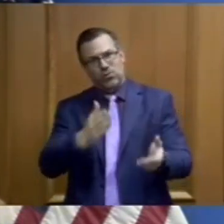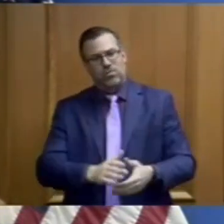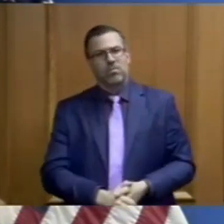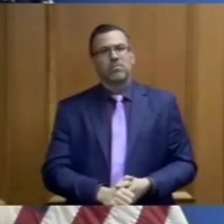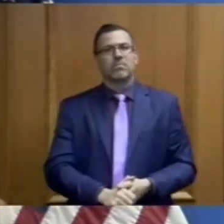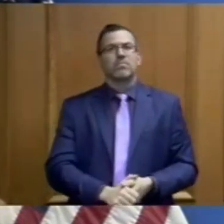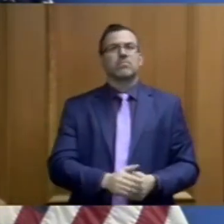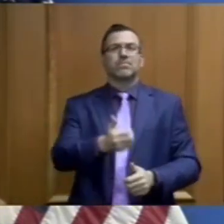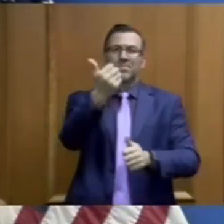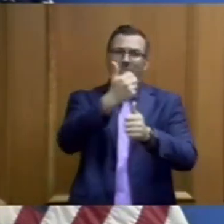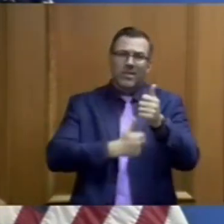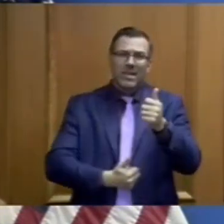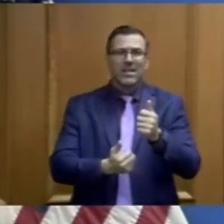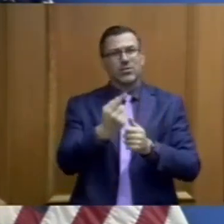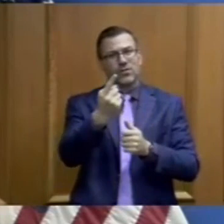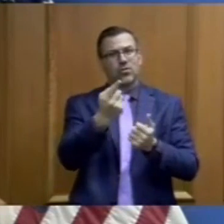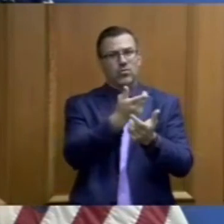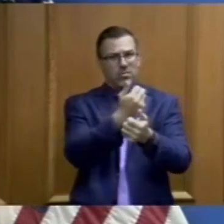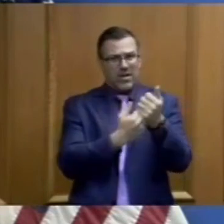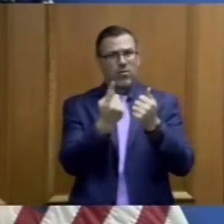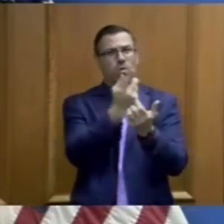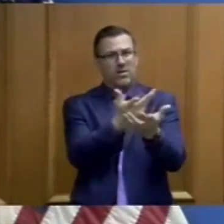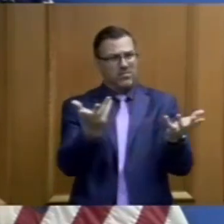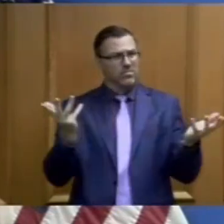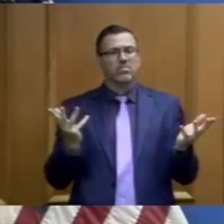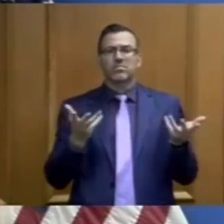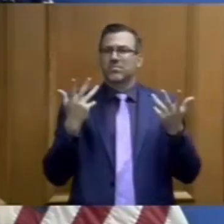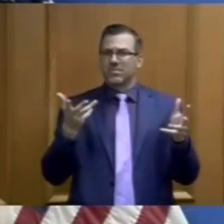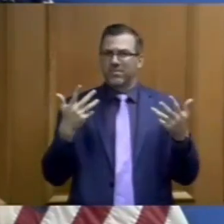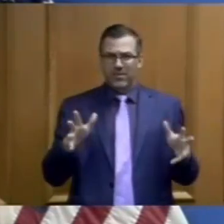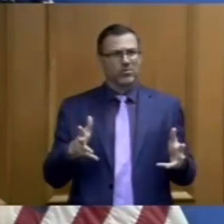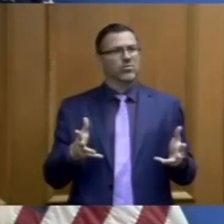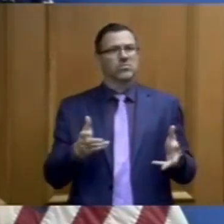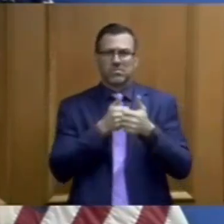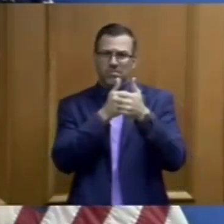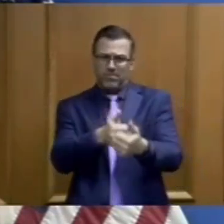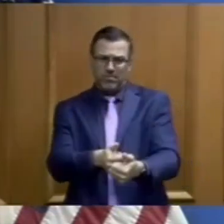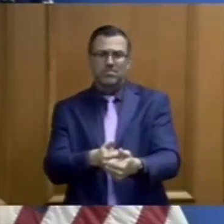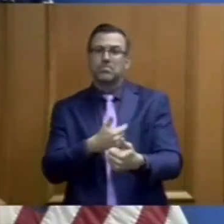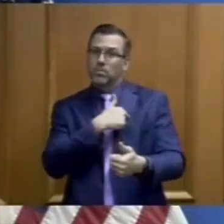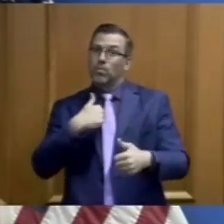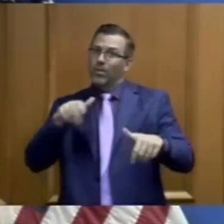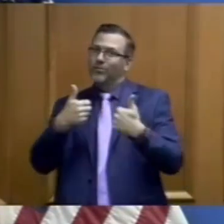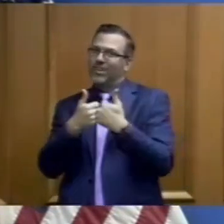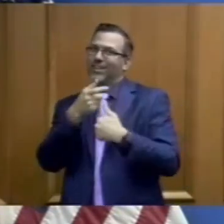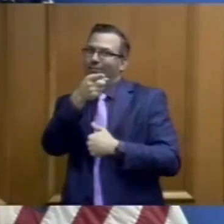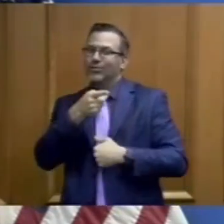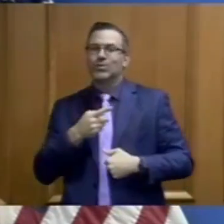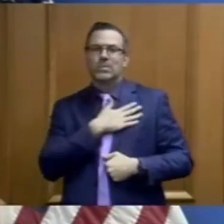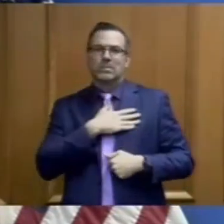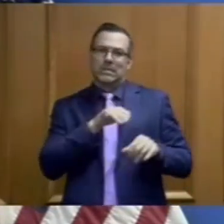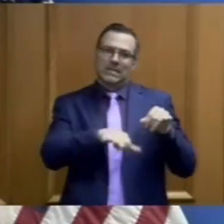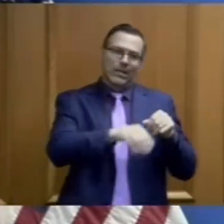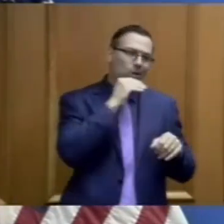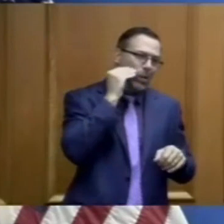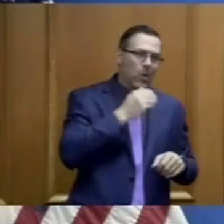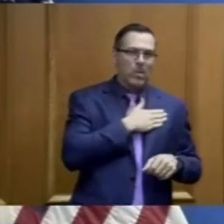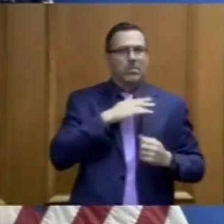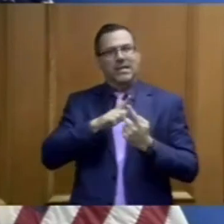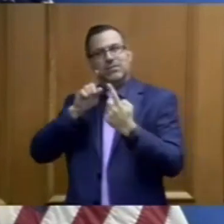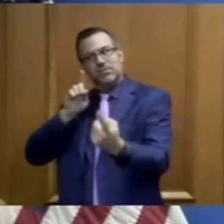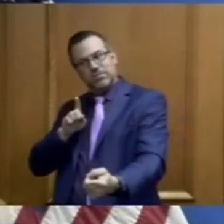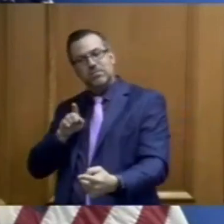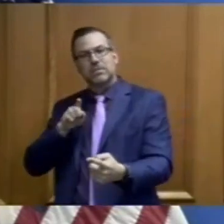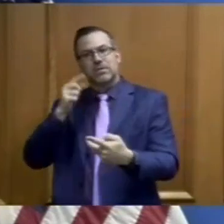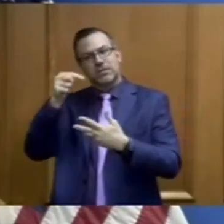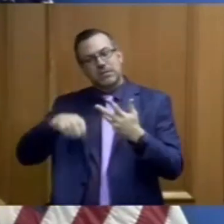that each one of you individually has done as we've challenged you to do so over these weeks you have done just that and